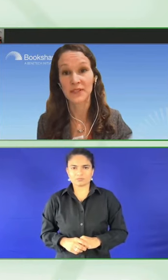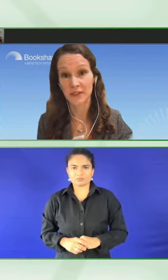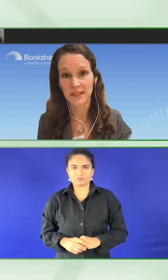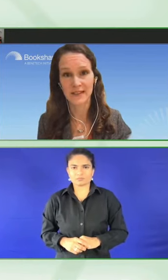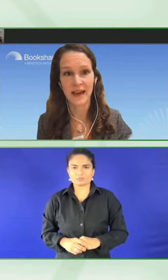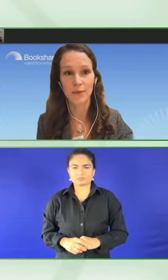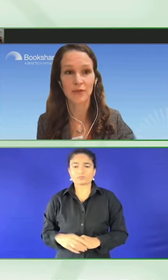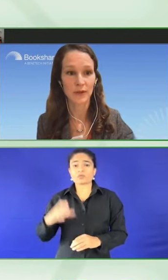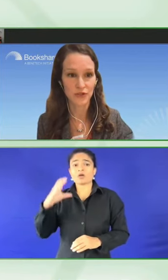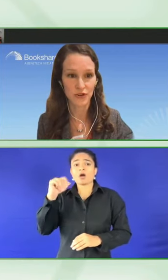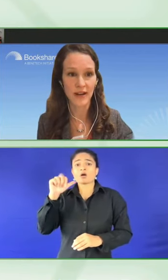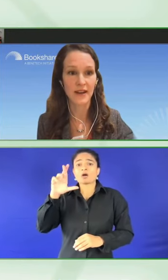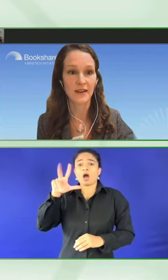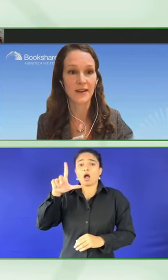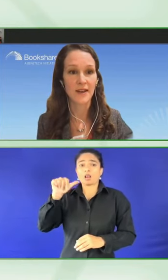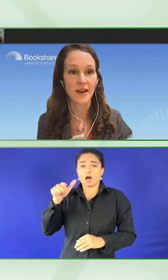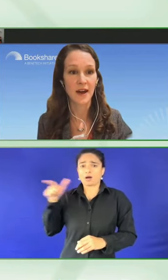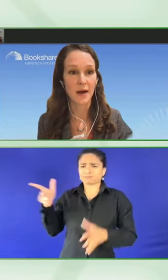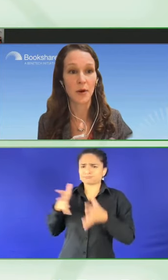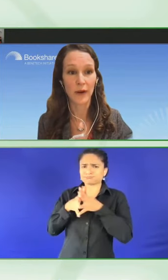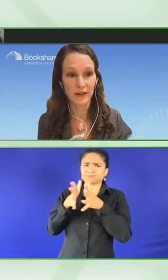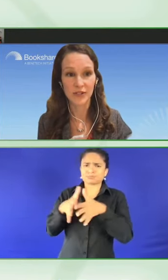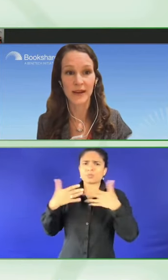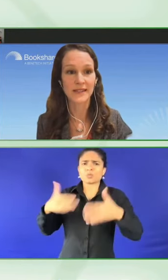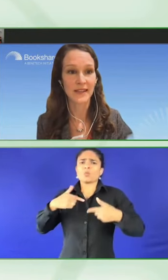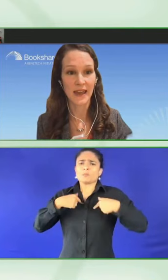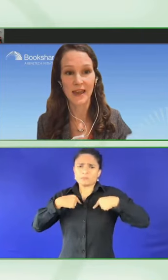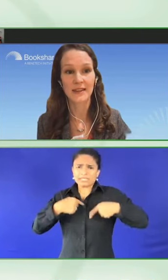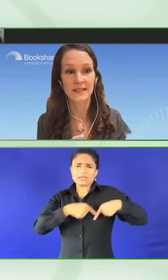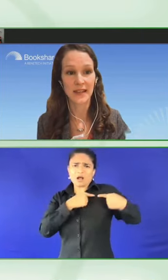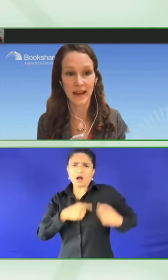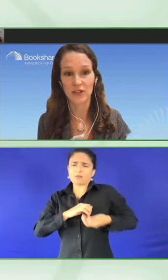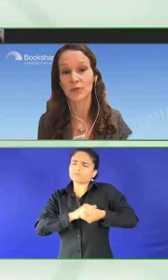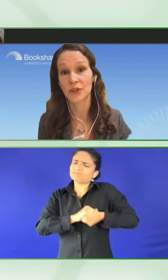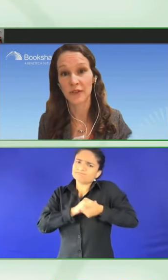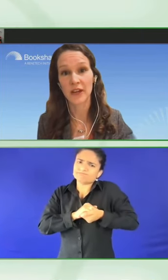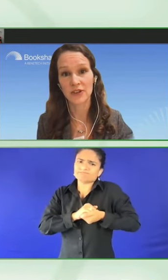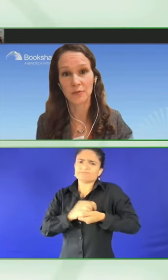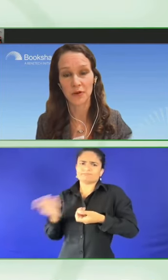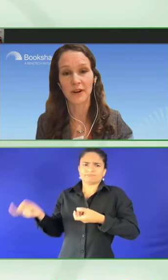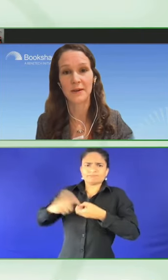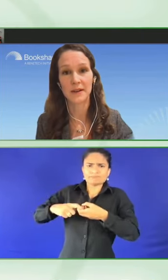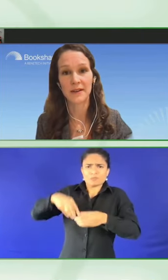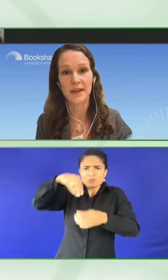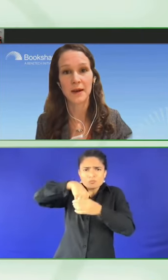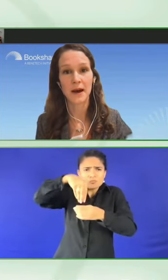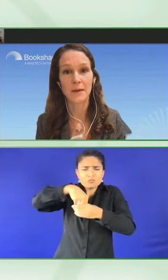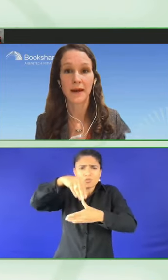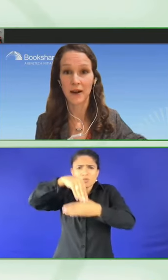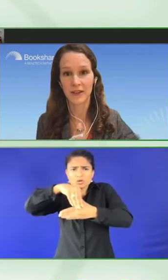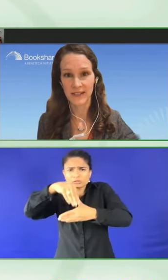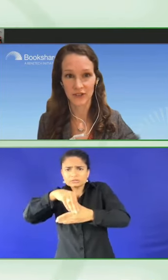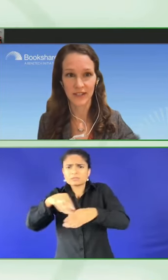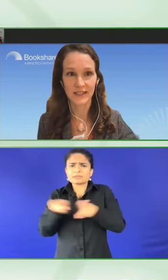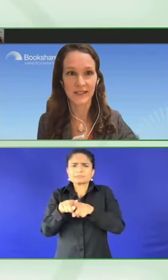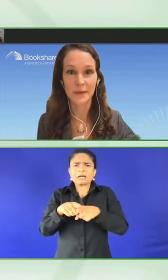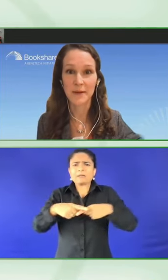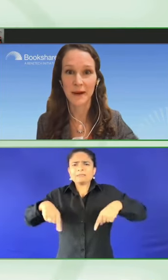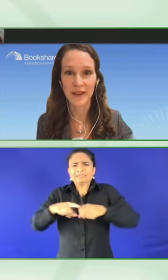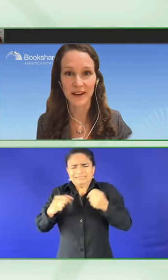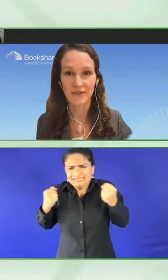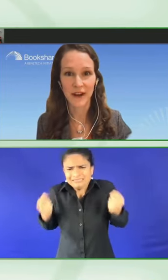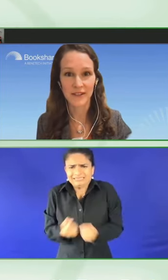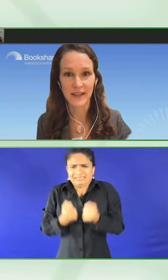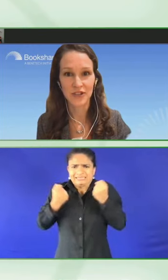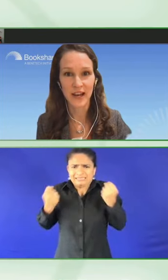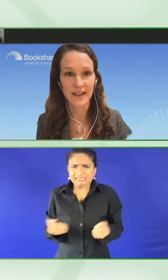facilitate that with training, awareness raising, and an actual certification program. And my colleague is actually going to speak